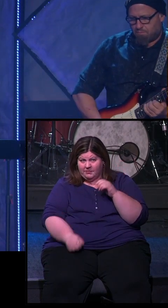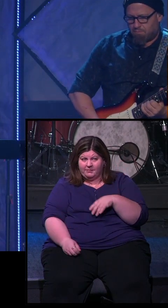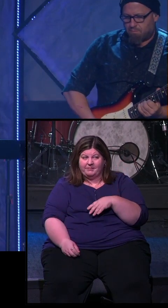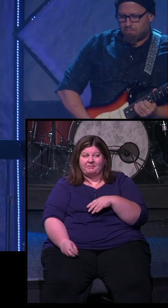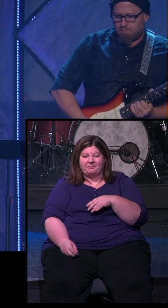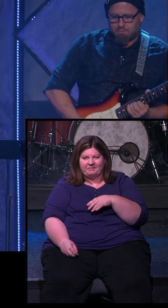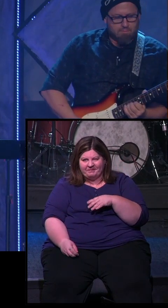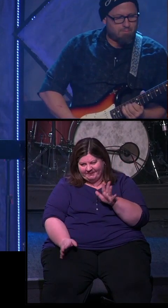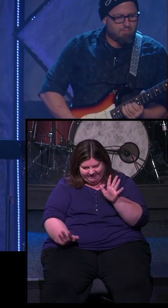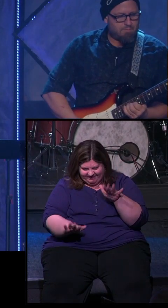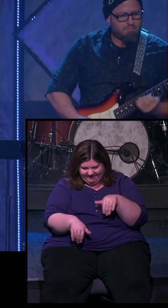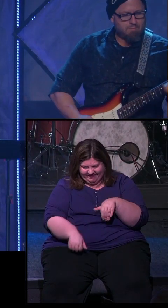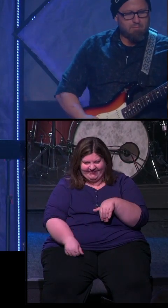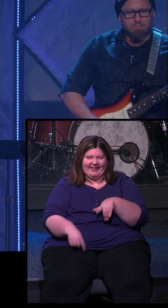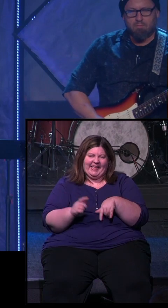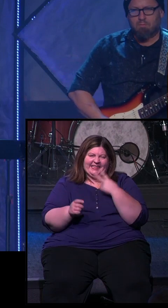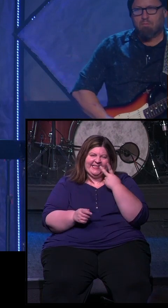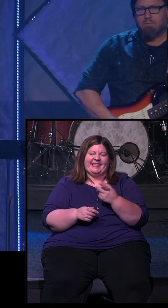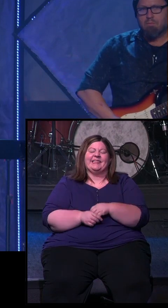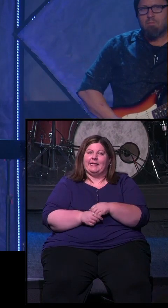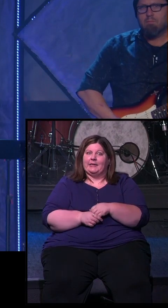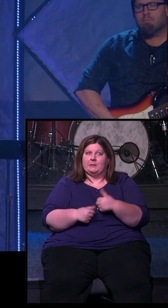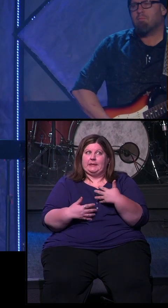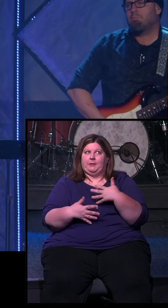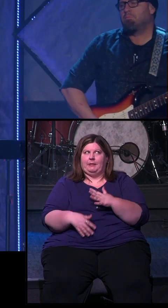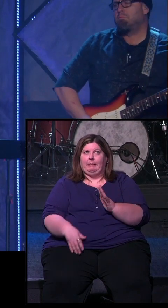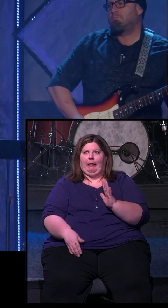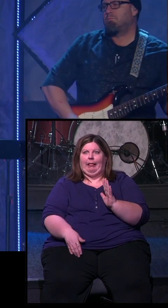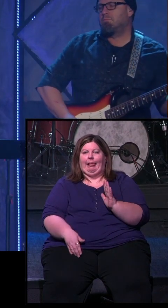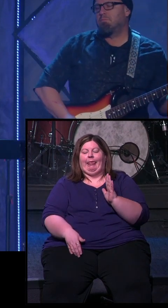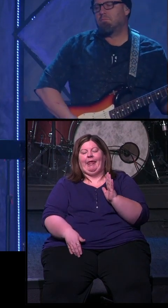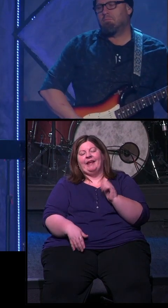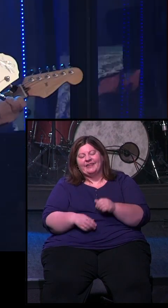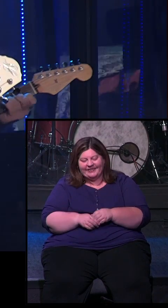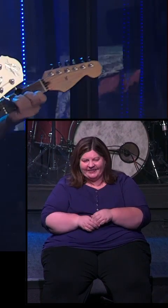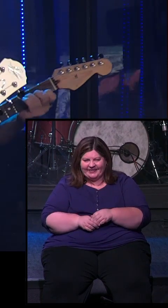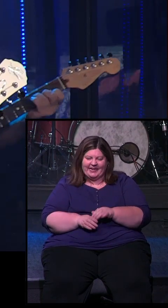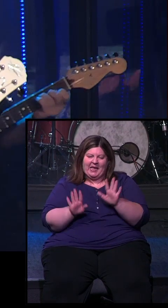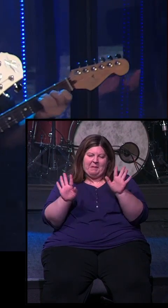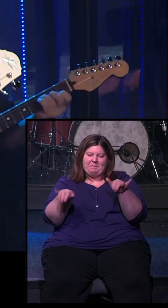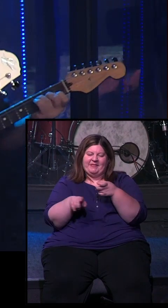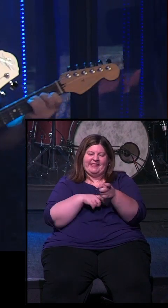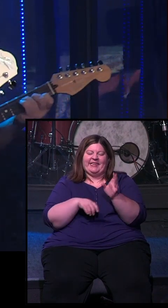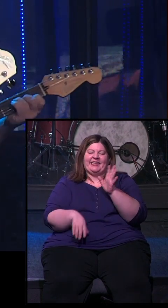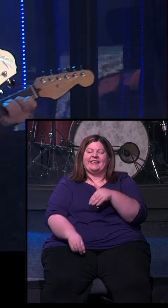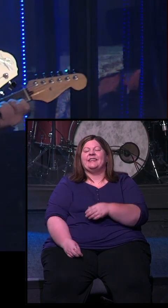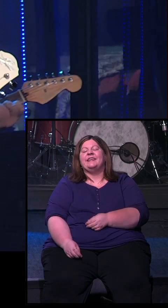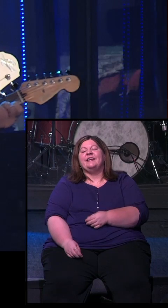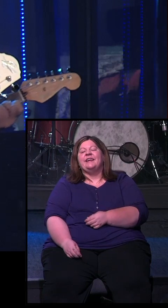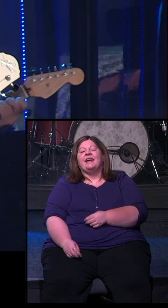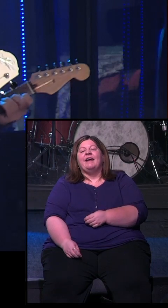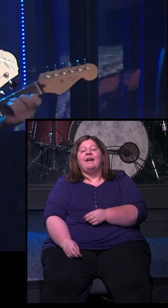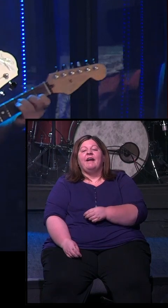kidding, but I love the commitment. That's so scary. Props to you for doing that in this room. I'm just kidding. I just want to invite